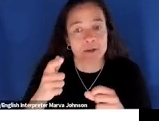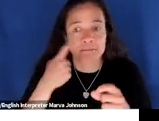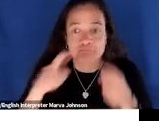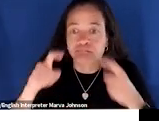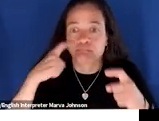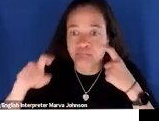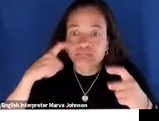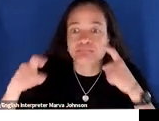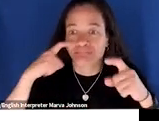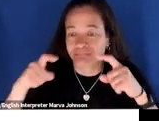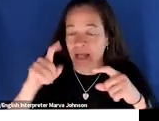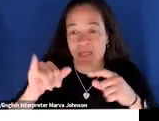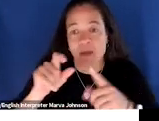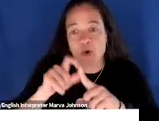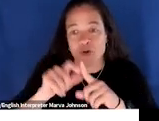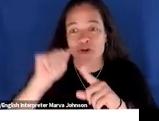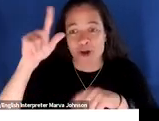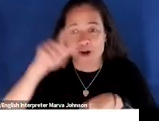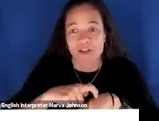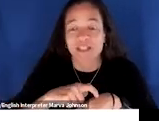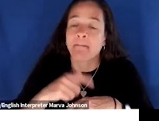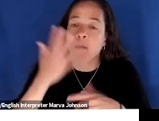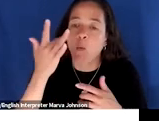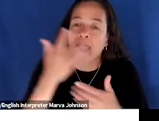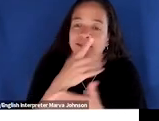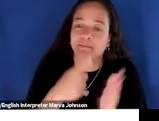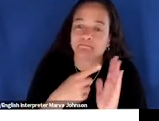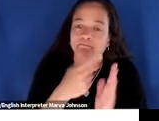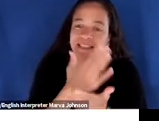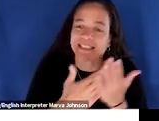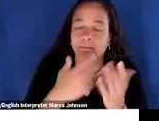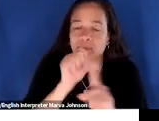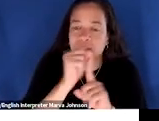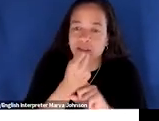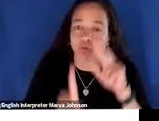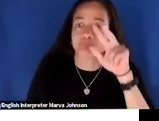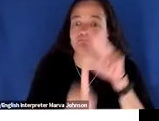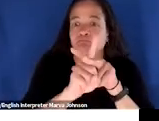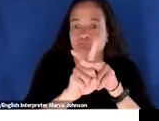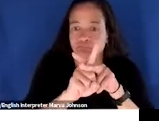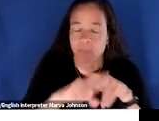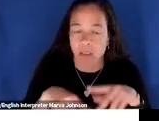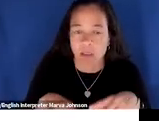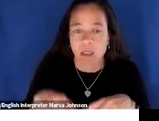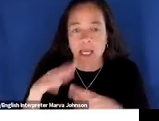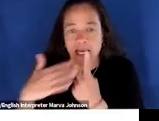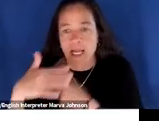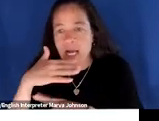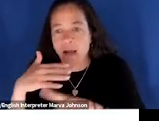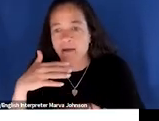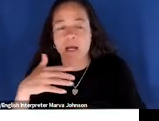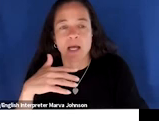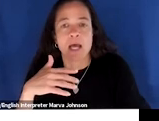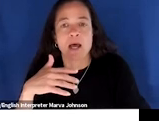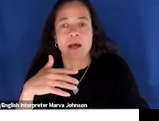of it partly because of some of the high profile cases um and and climate advocacy around fossil fuel companies